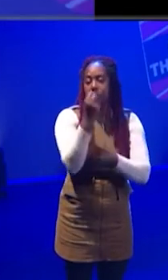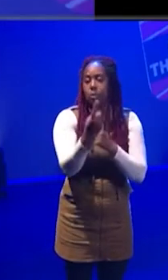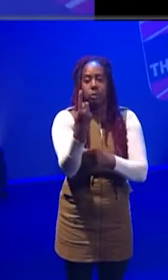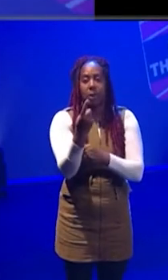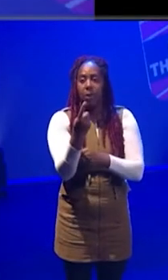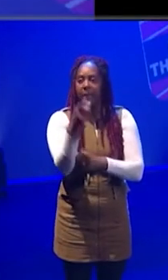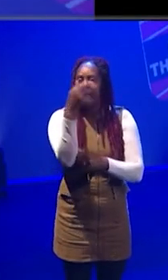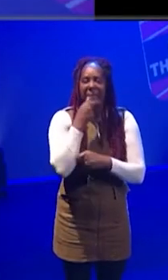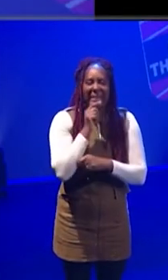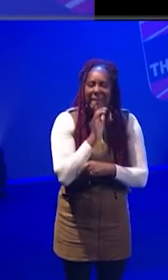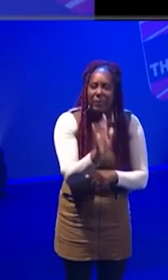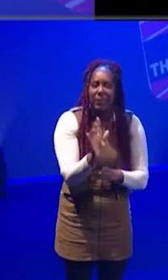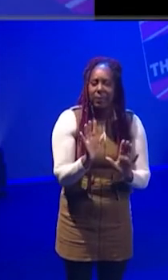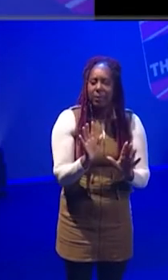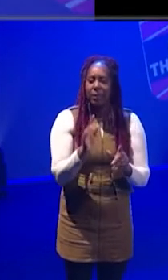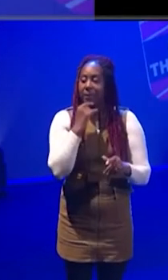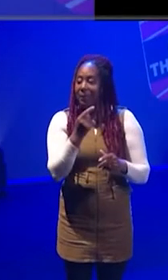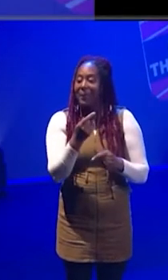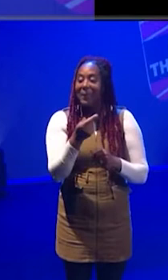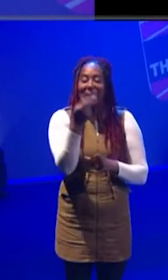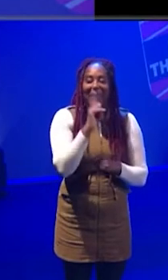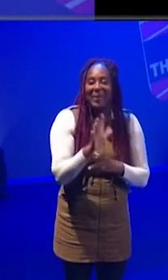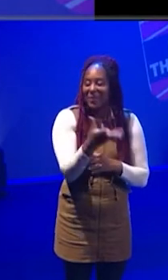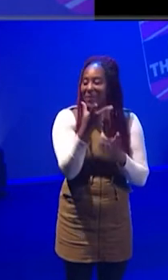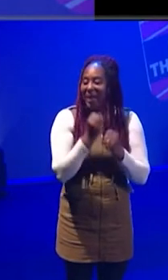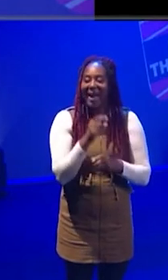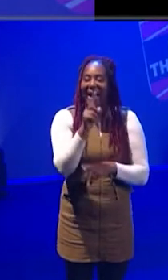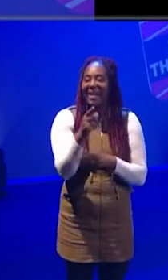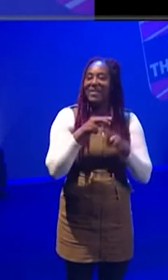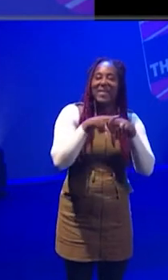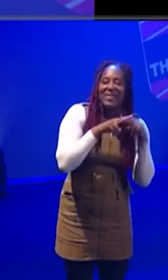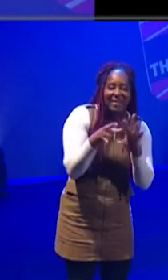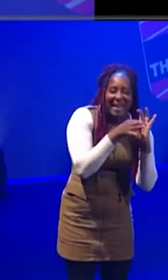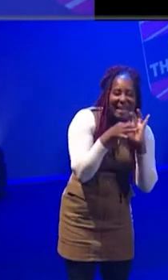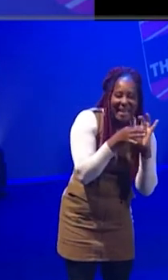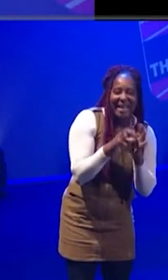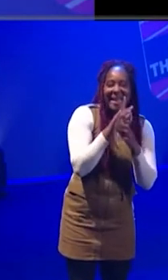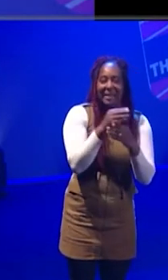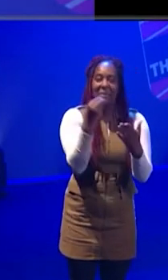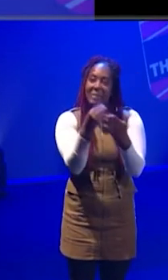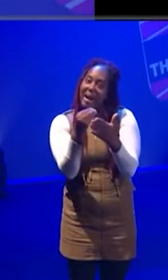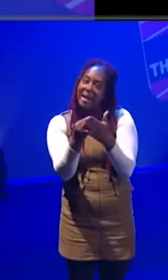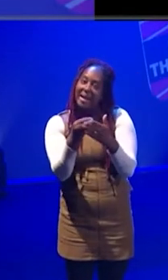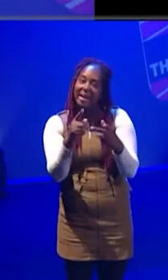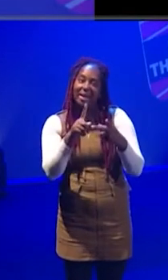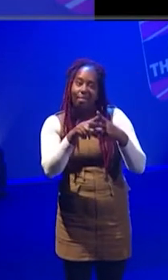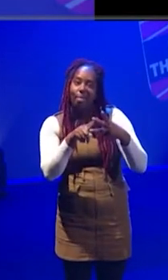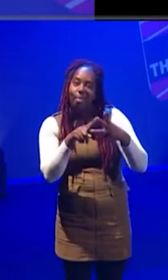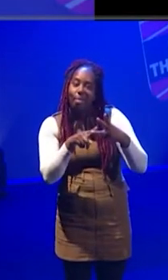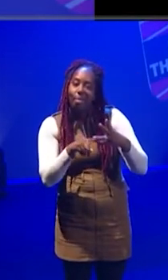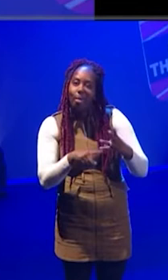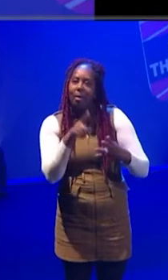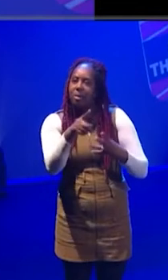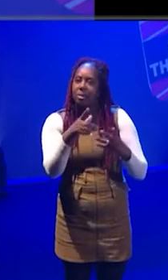Because it's not about ability. Because there are people who have the, like, family connections or they have more money in them or, like, whatever. Like,